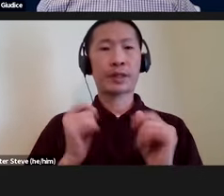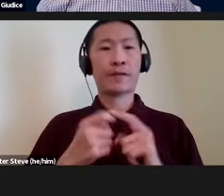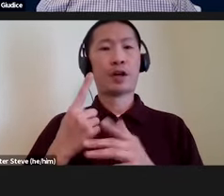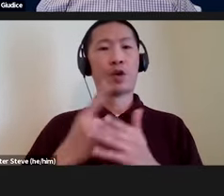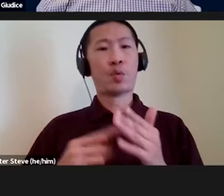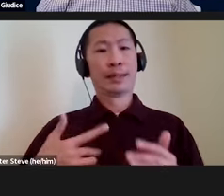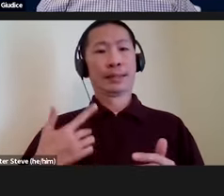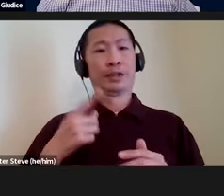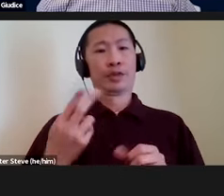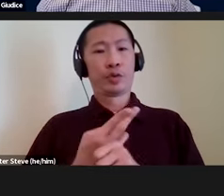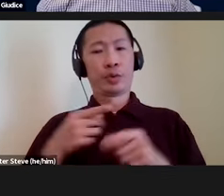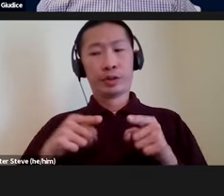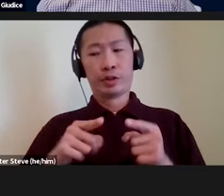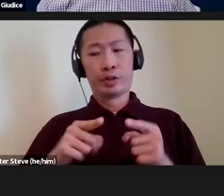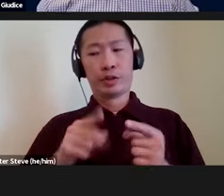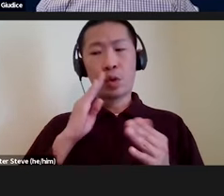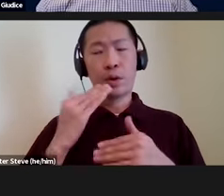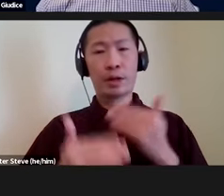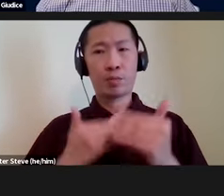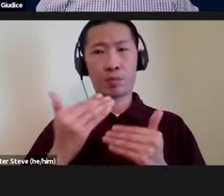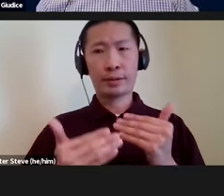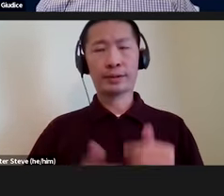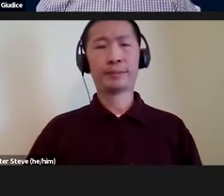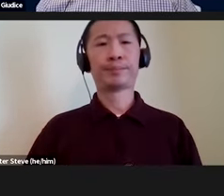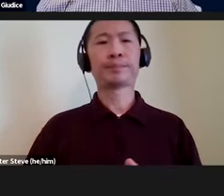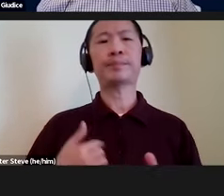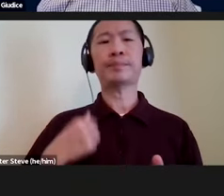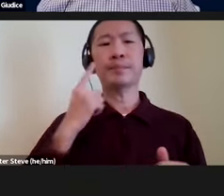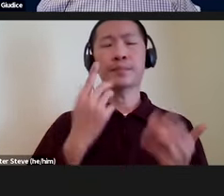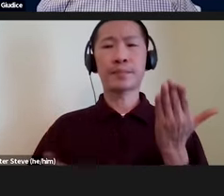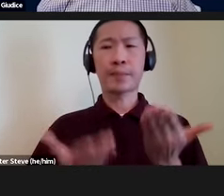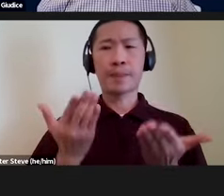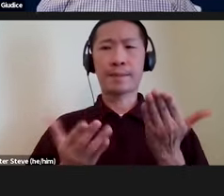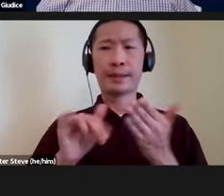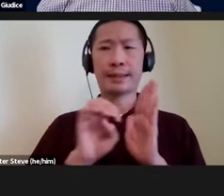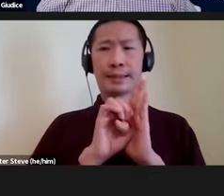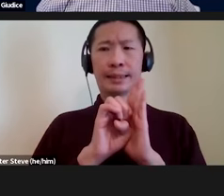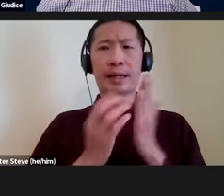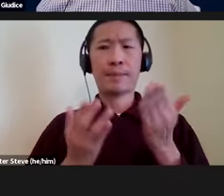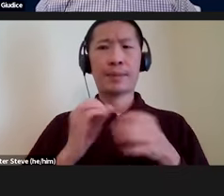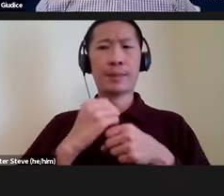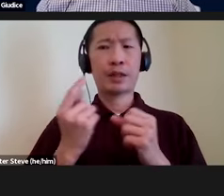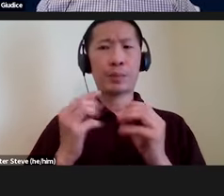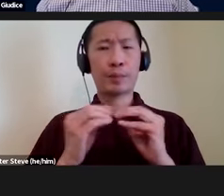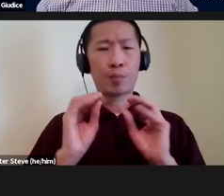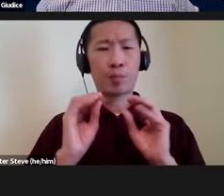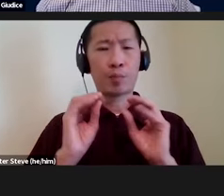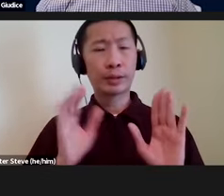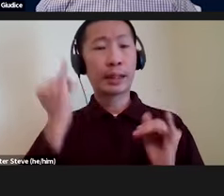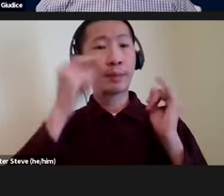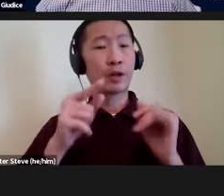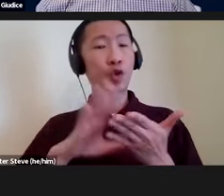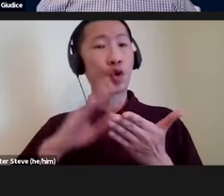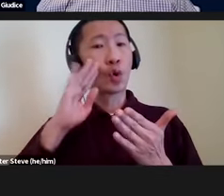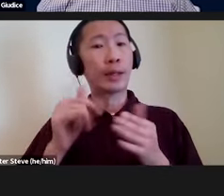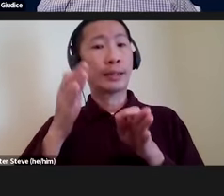sense that you use during the learning process. I think maybe this example might make this a little clear. So, imagine that you're learning